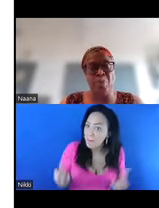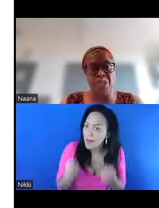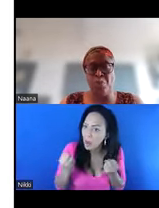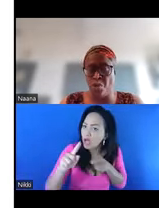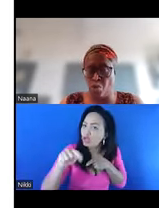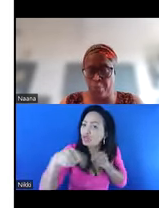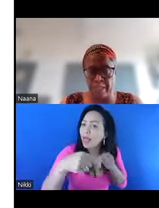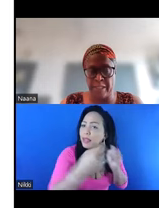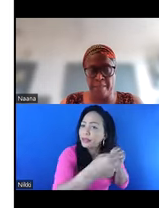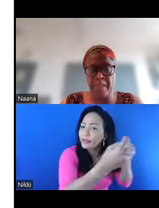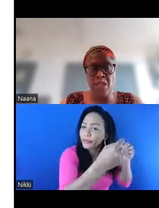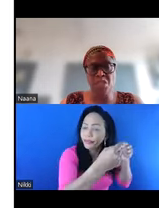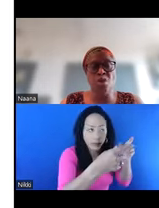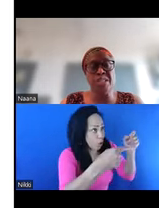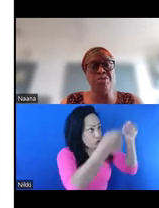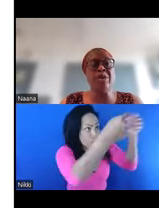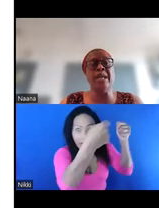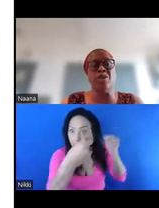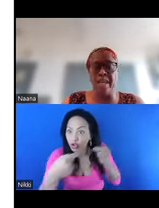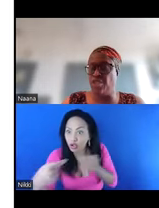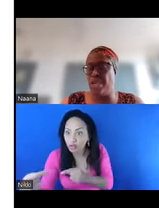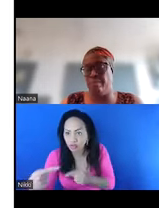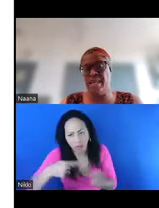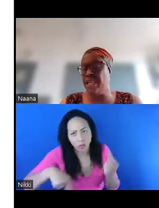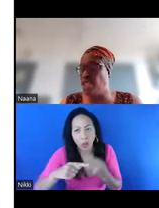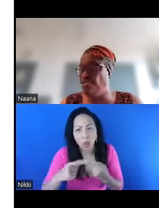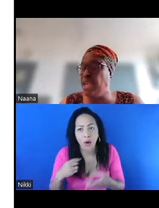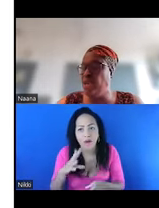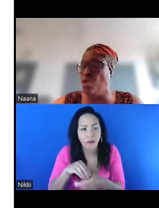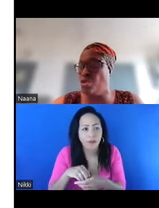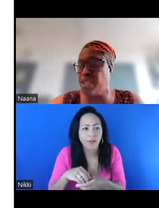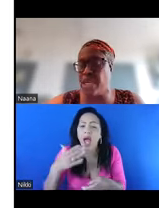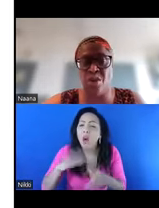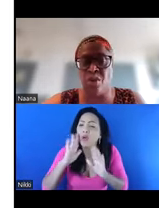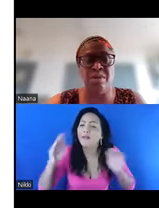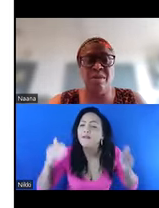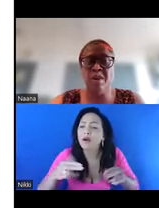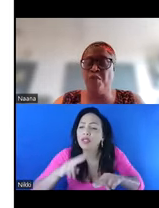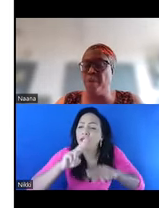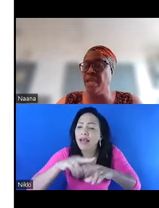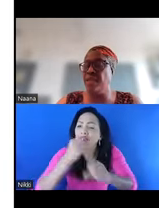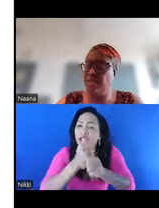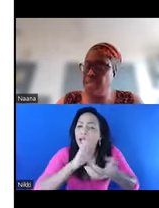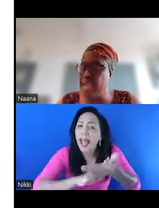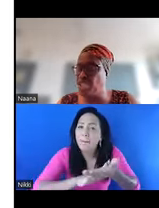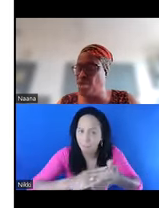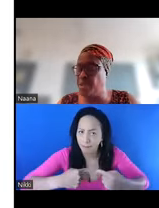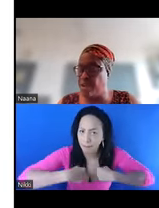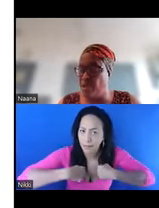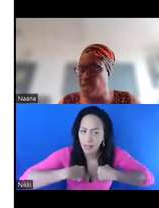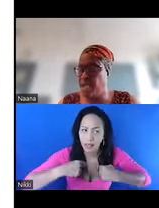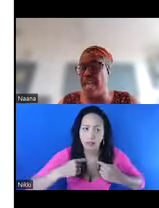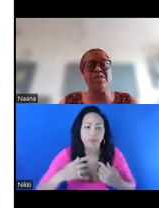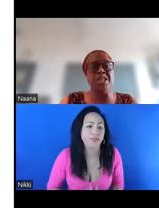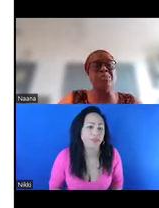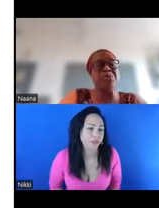levels in which we all operate. So zeroing in on FGM, I just really want to touch on, for me, the issues